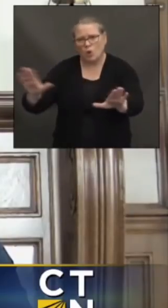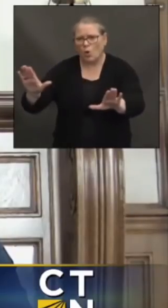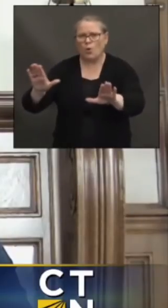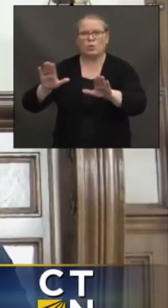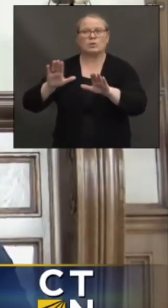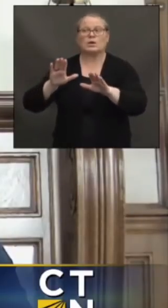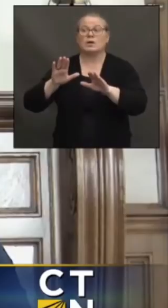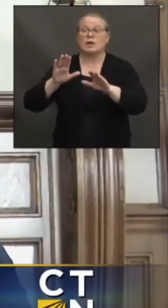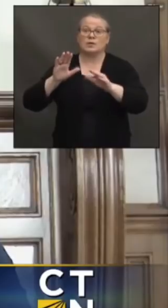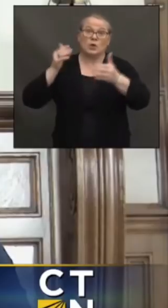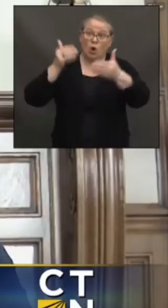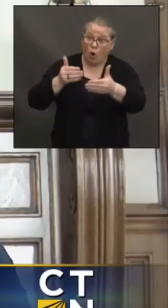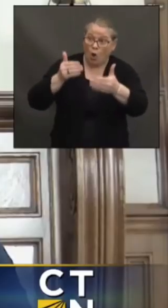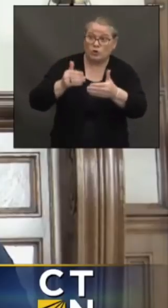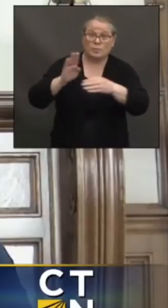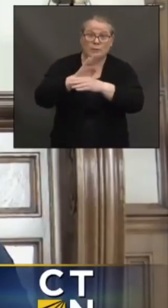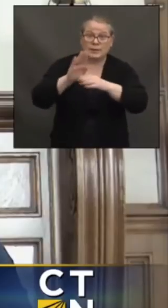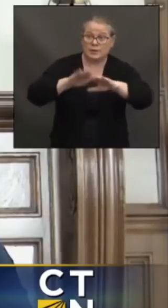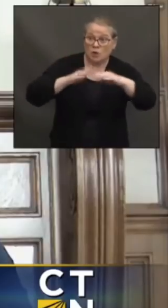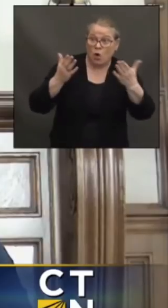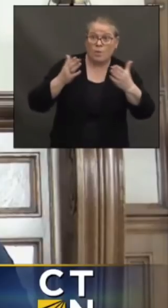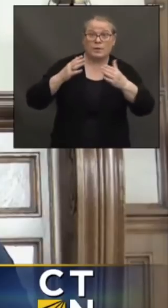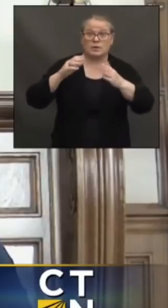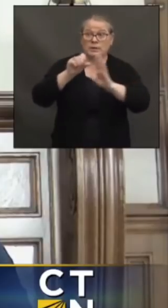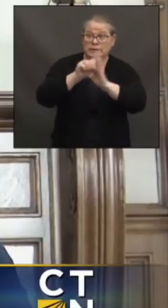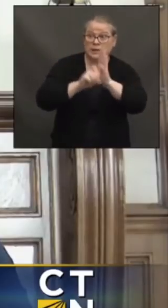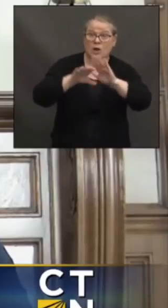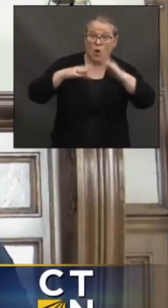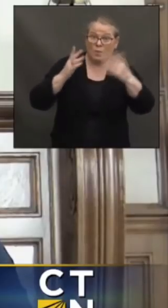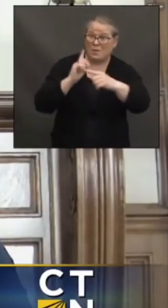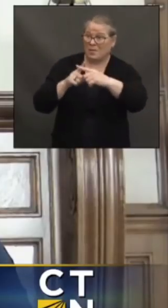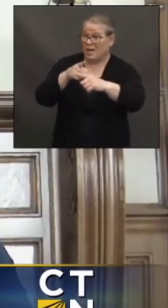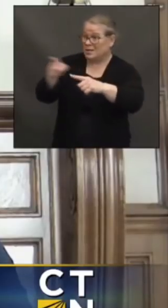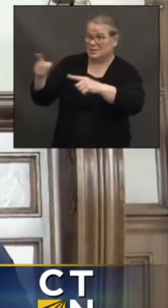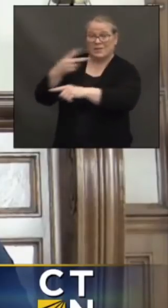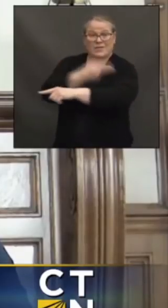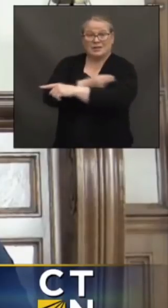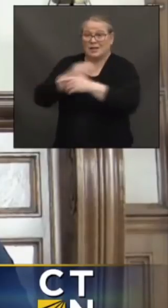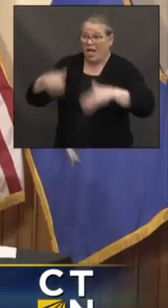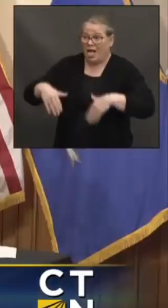in the process and also the fact that they're not fully vaccinated at this time.